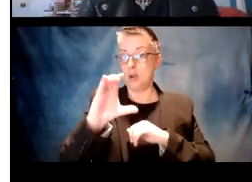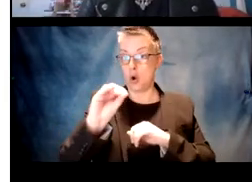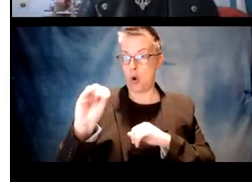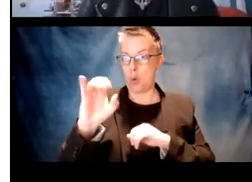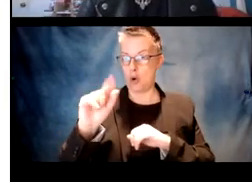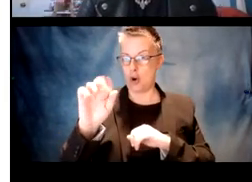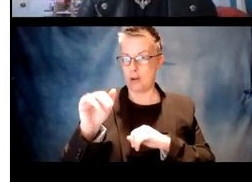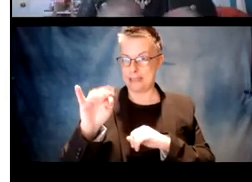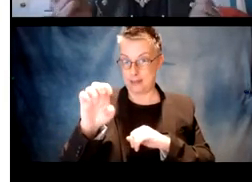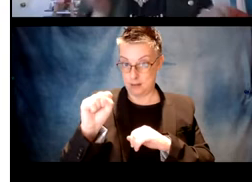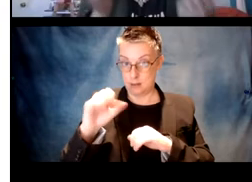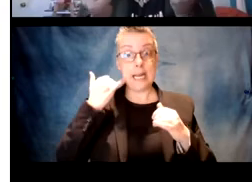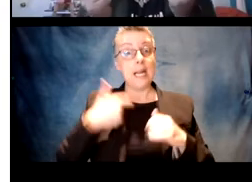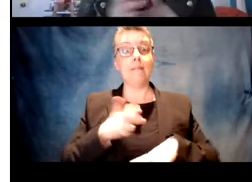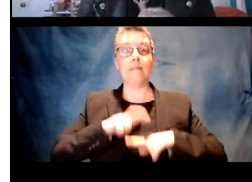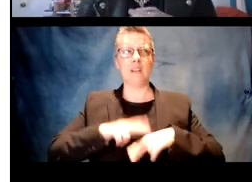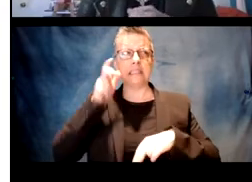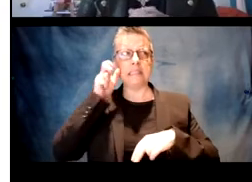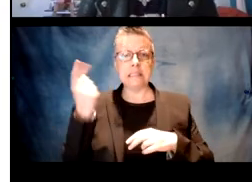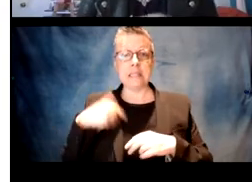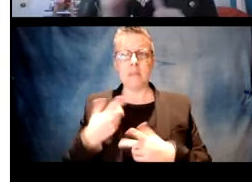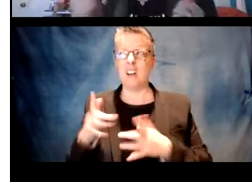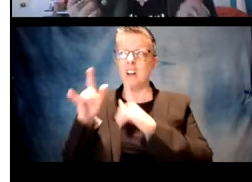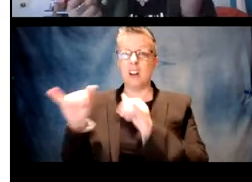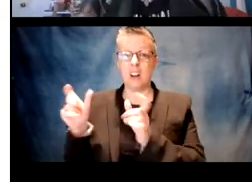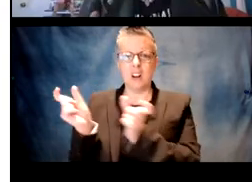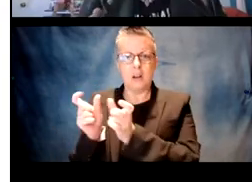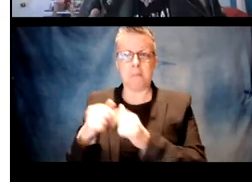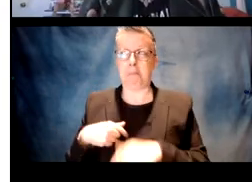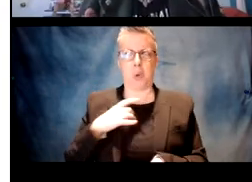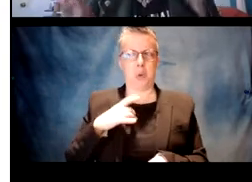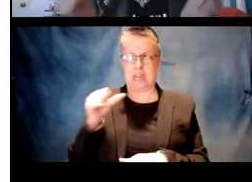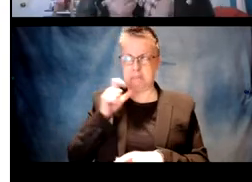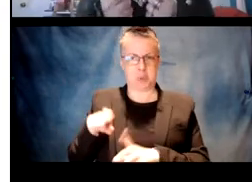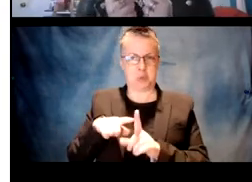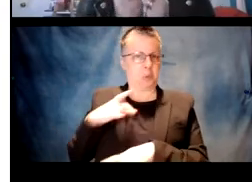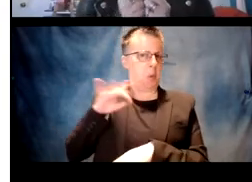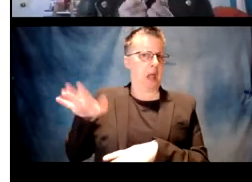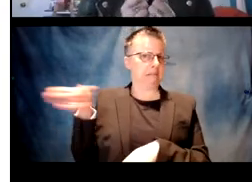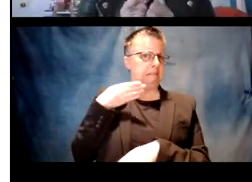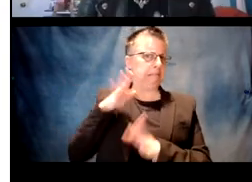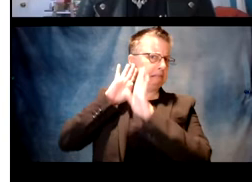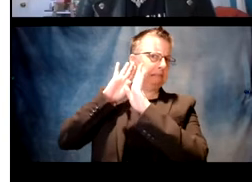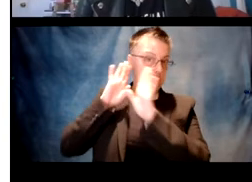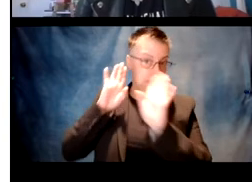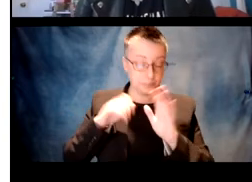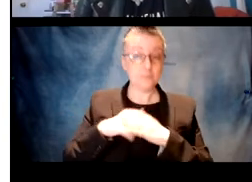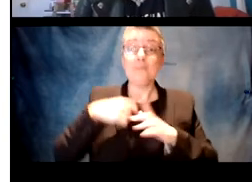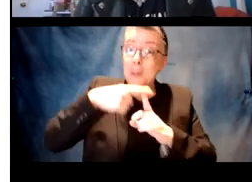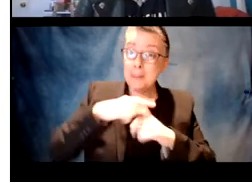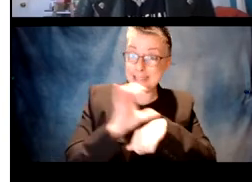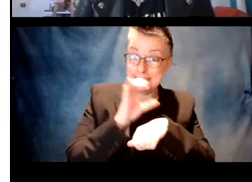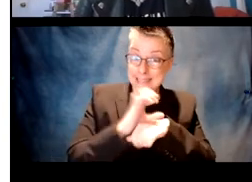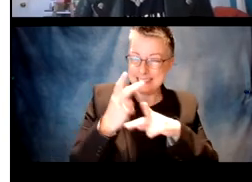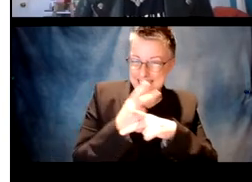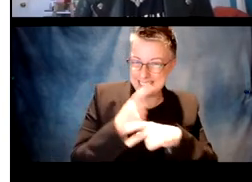and legal versus illegal co occurrences. They don't like it when something co occurs that's not supposed to. And we